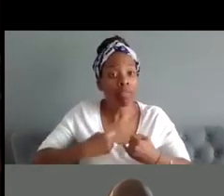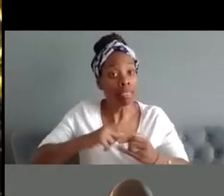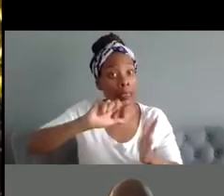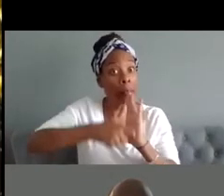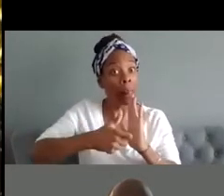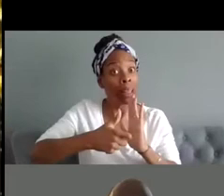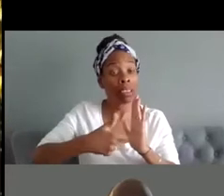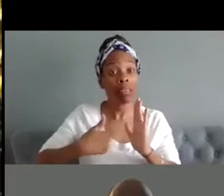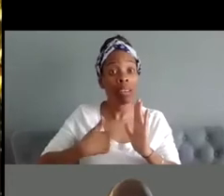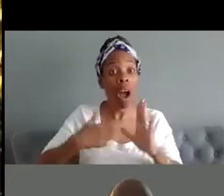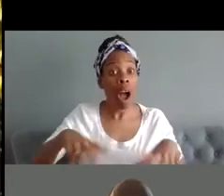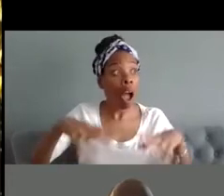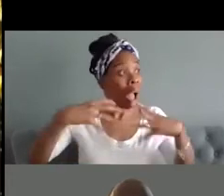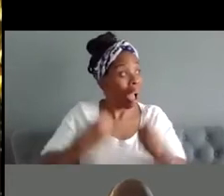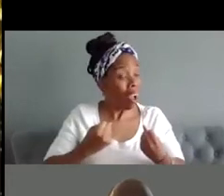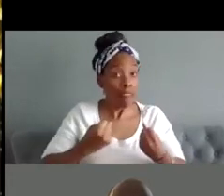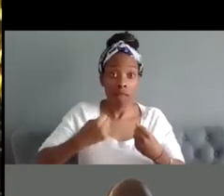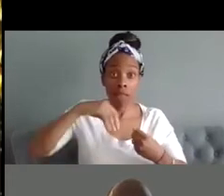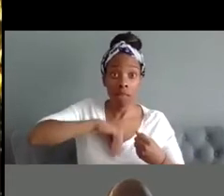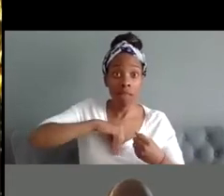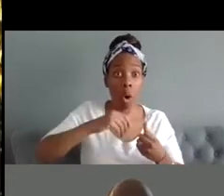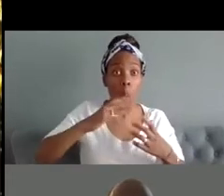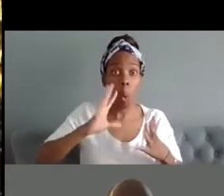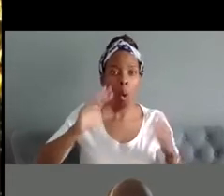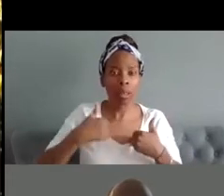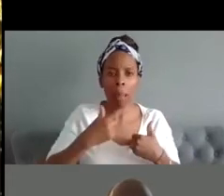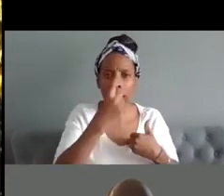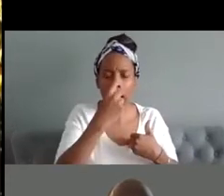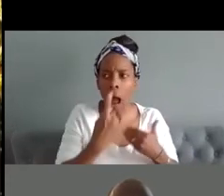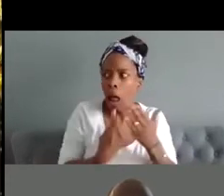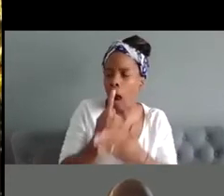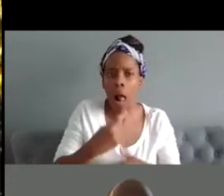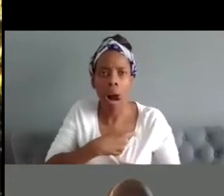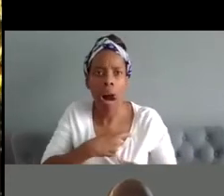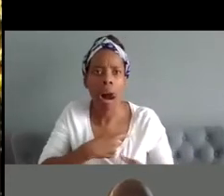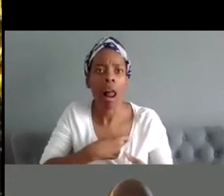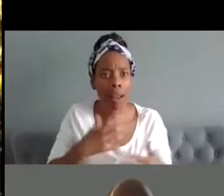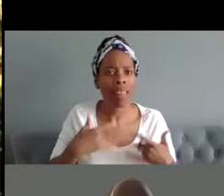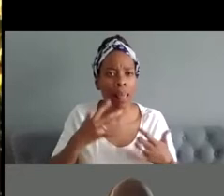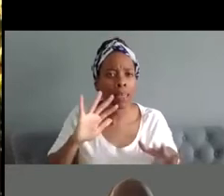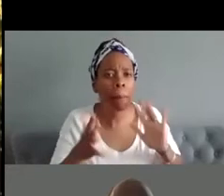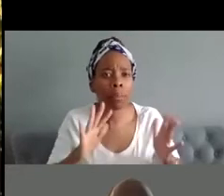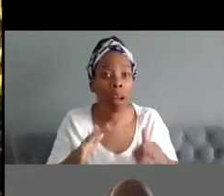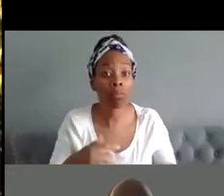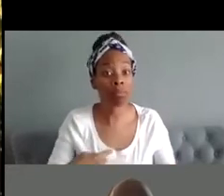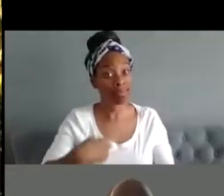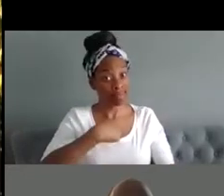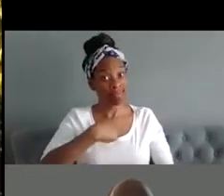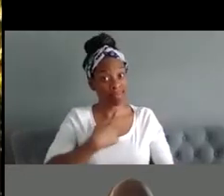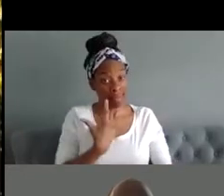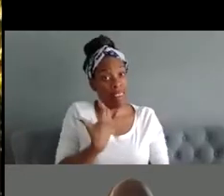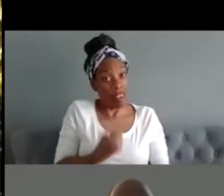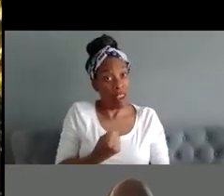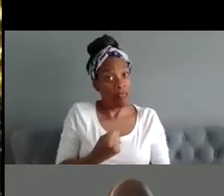have autism it can make you a little bit anxious sometimes um i've got an autism